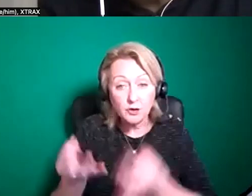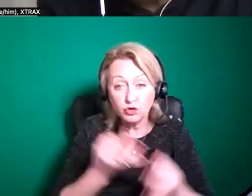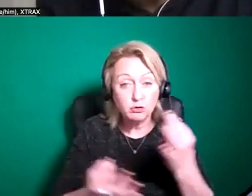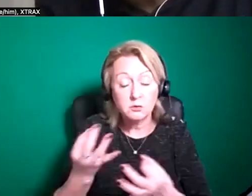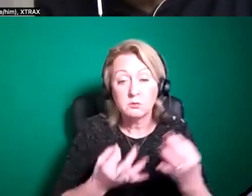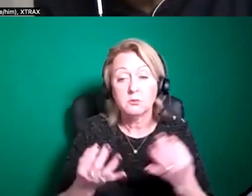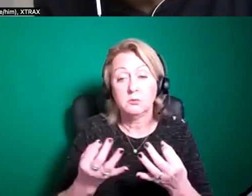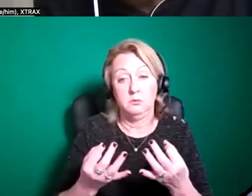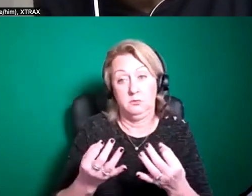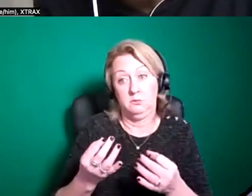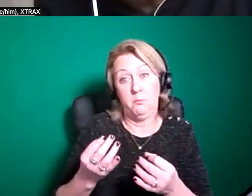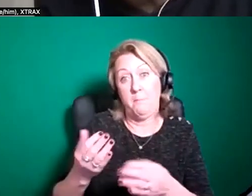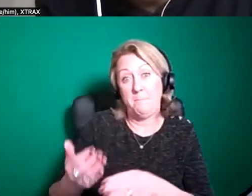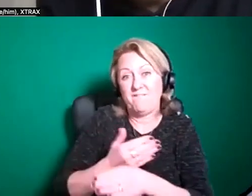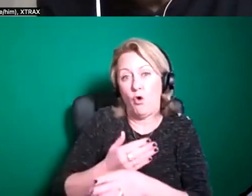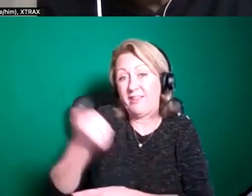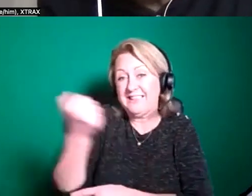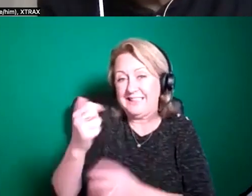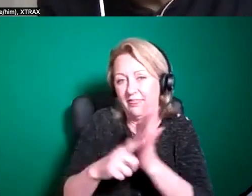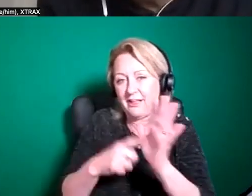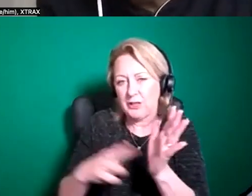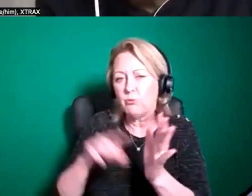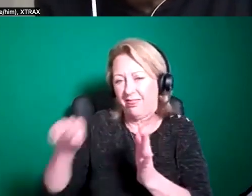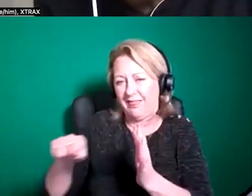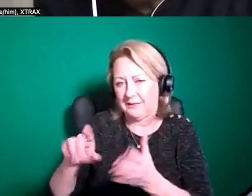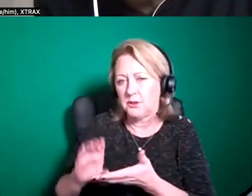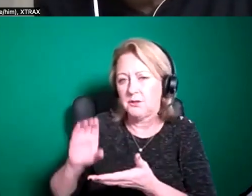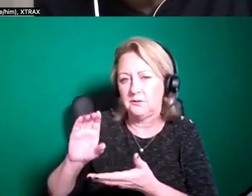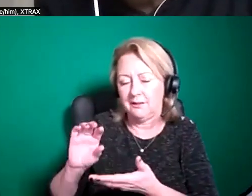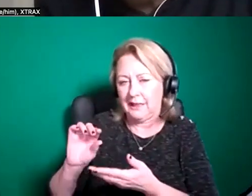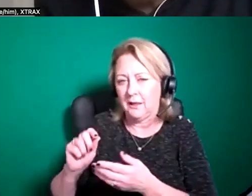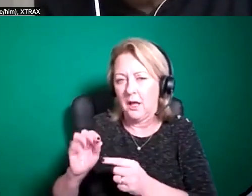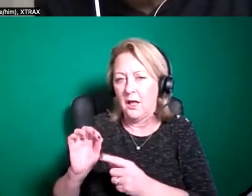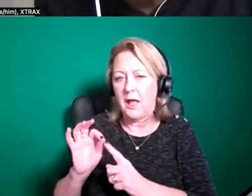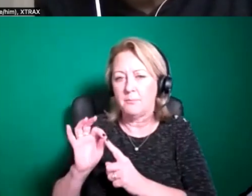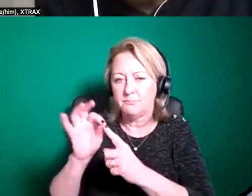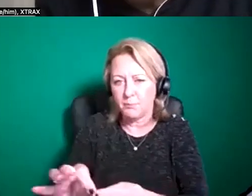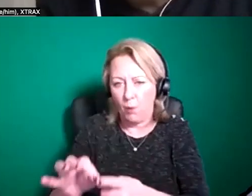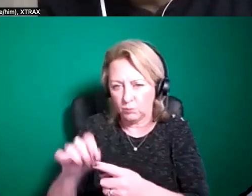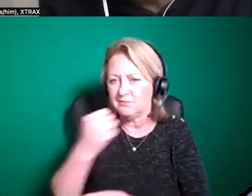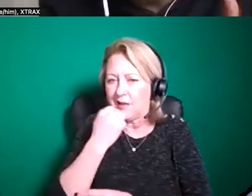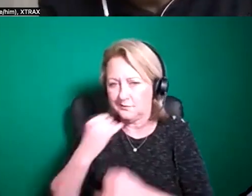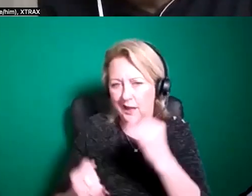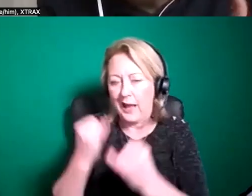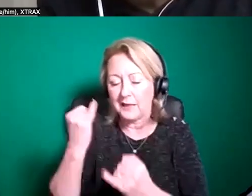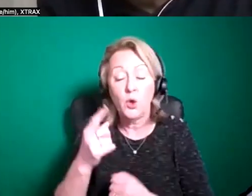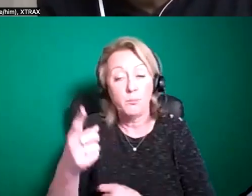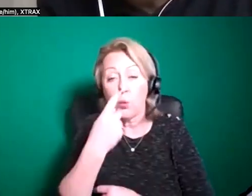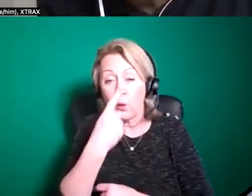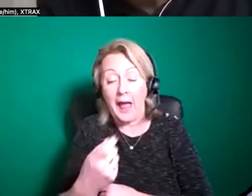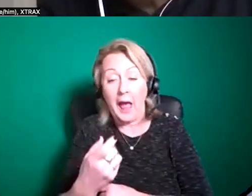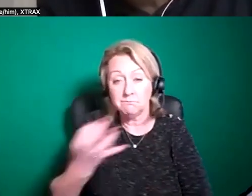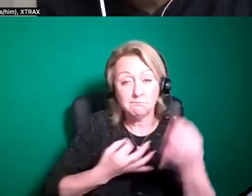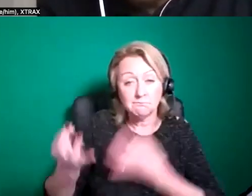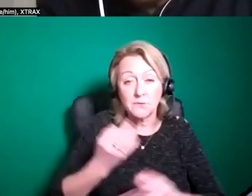submission date on the 16th of january and then you can feel free to kind of just contact us directly via email or through any of our kind of